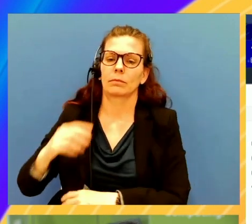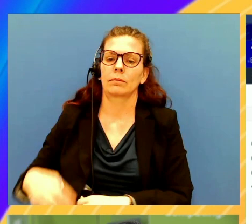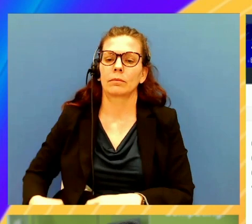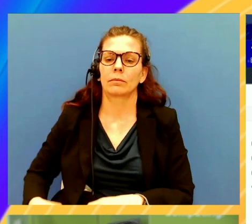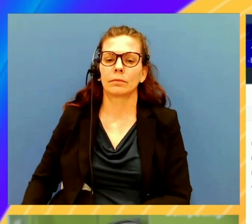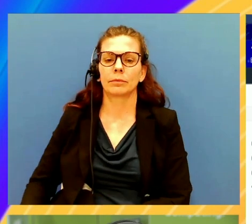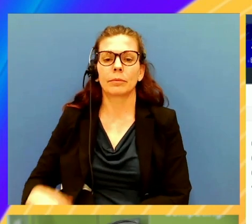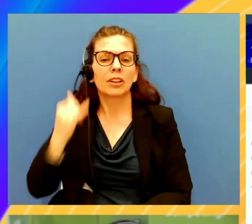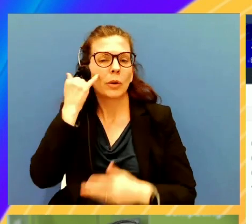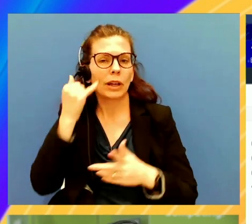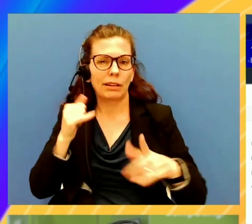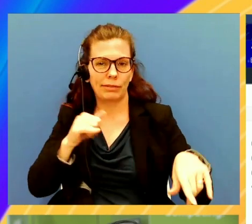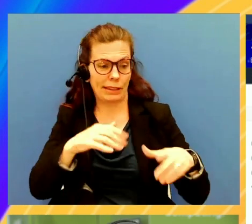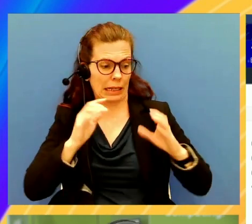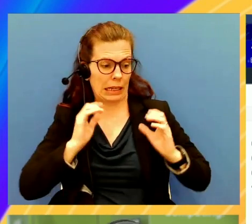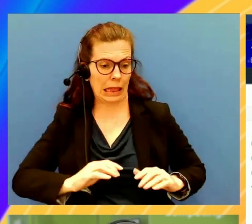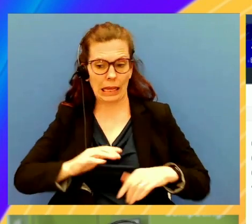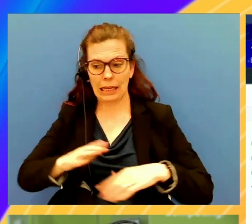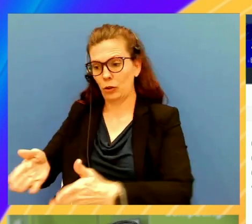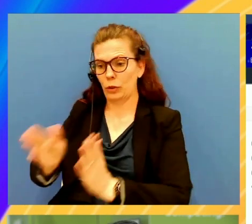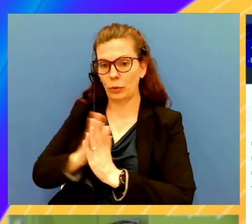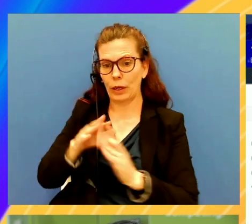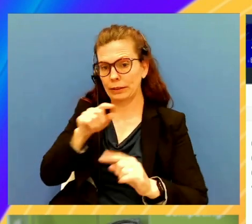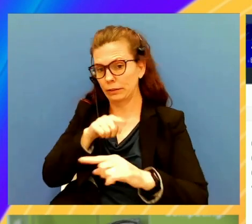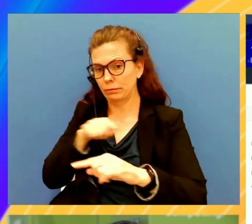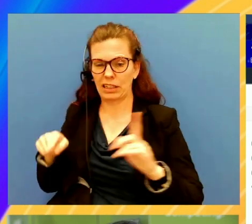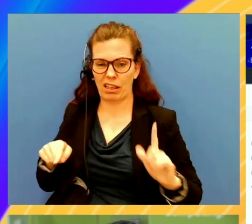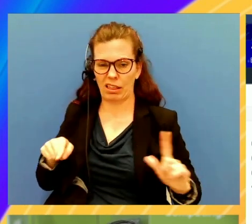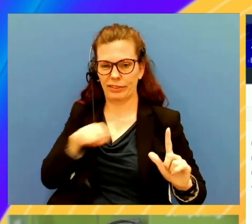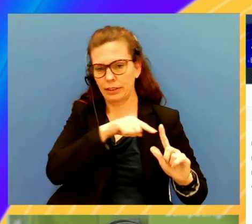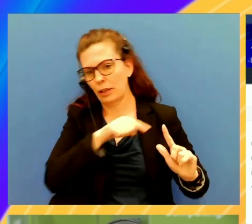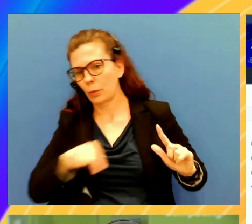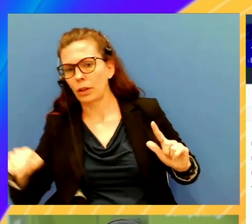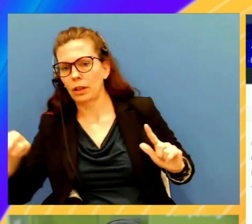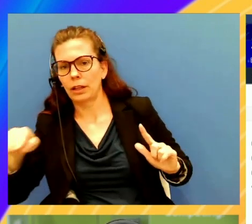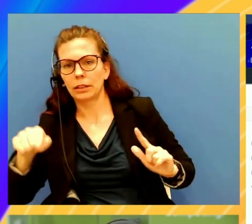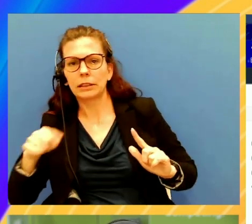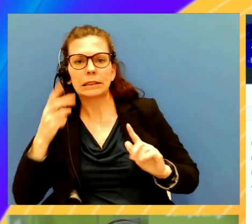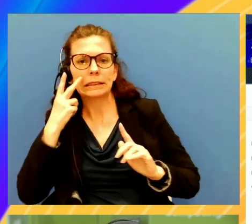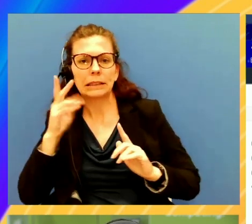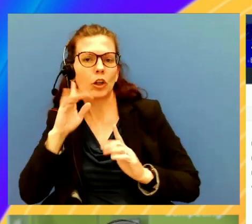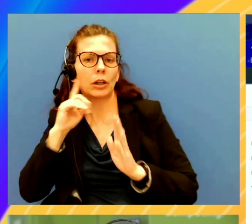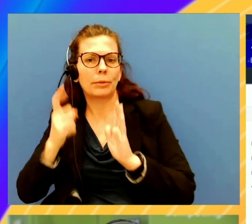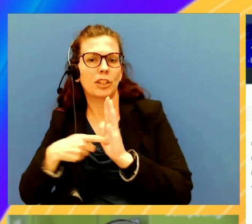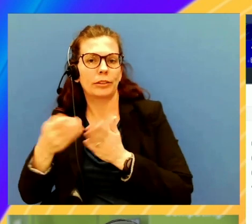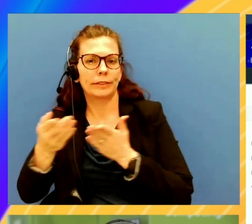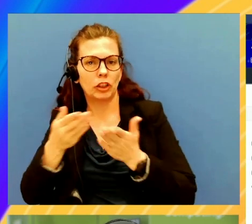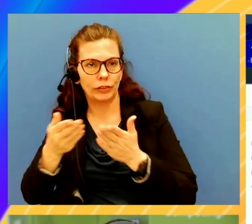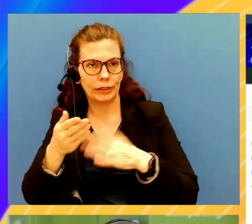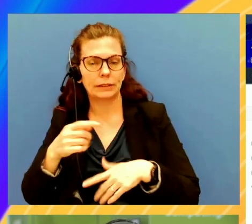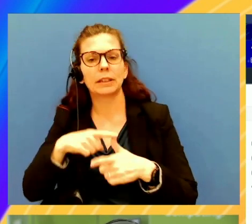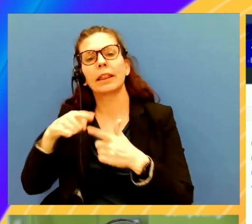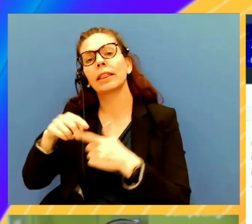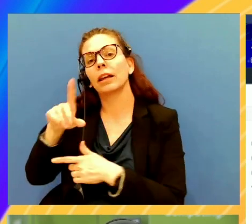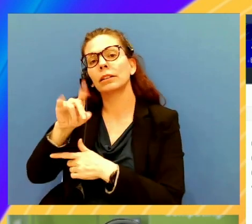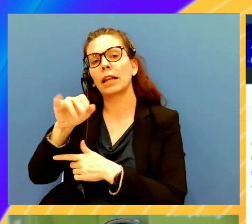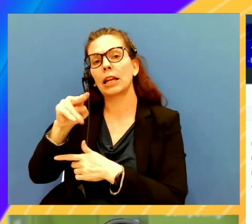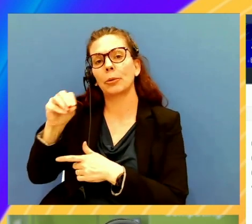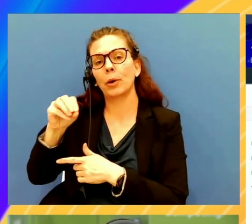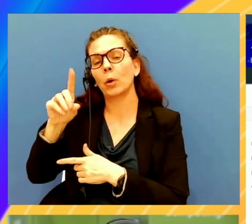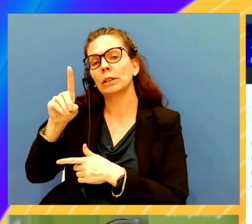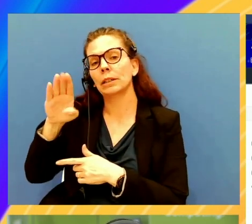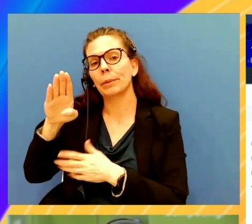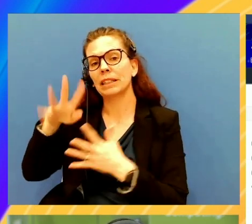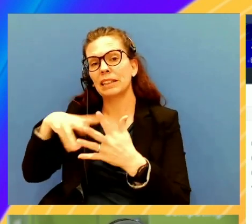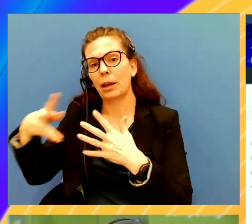from the left, like a client request comes in, it hits your pet search service, and then the request goes on to your DynamoDB table. So